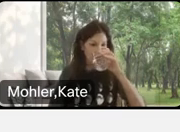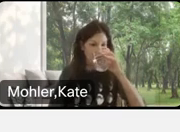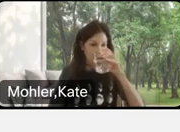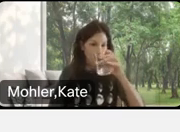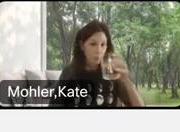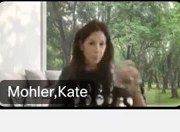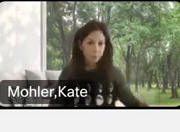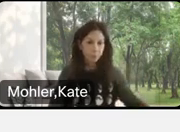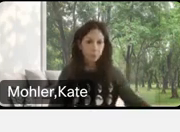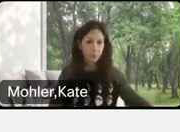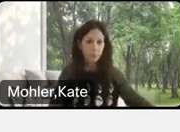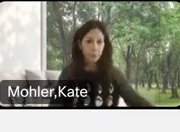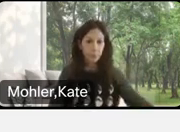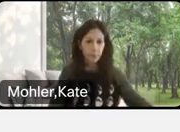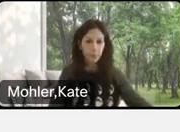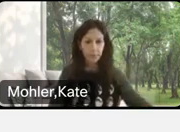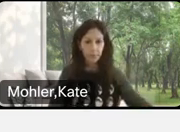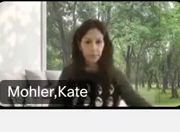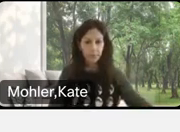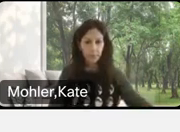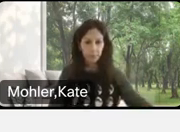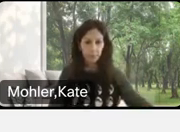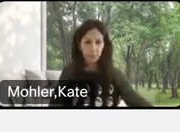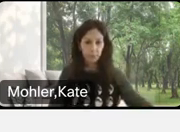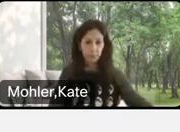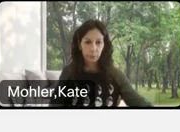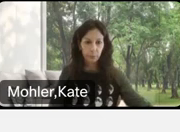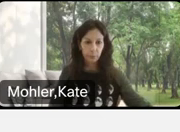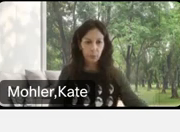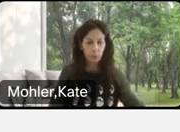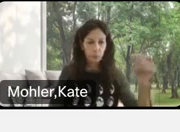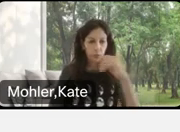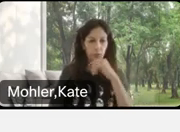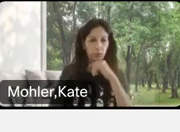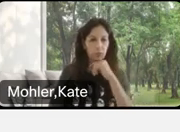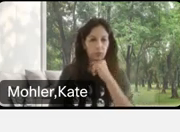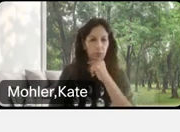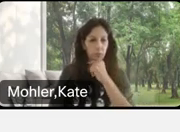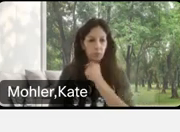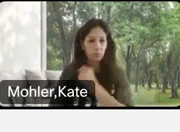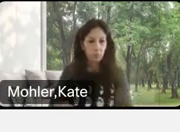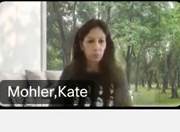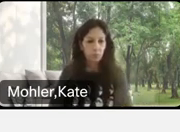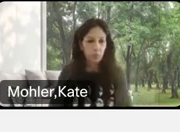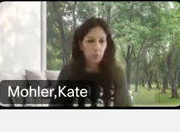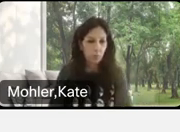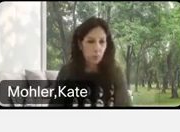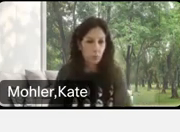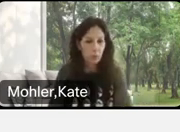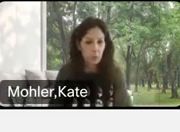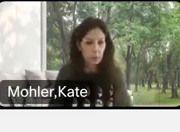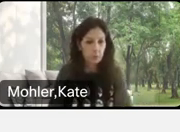all of our content is accessible before students ask. So right now, as I described, they have to go and ask for the material to be made accessible in